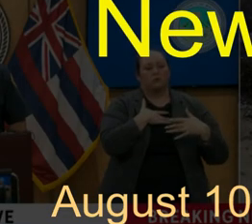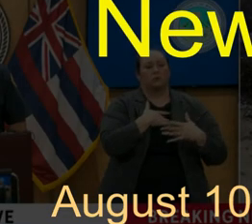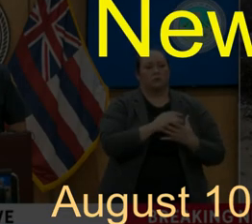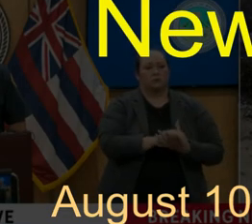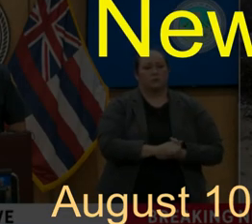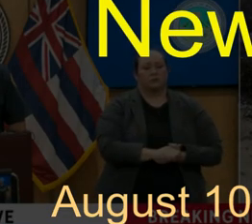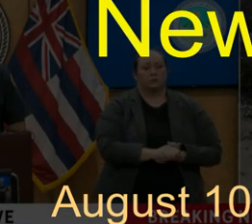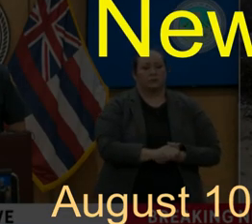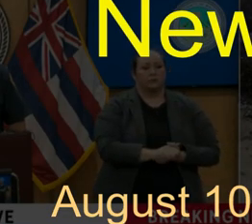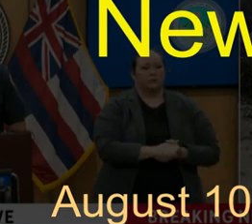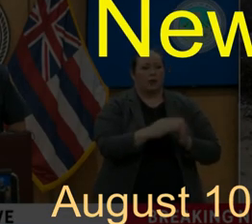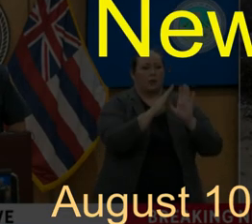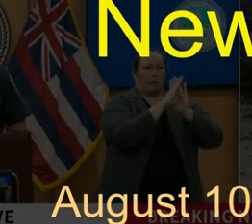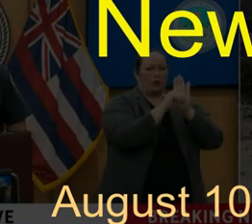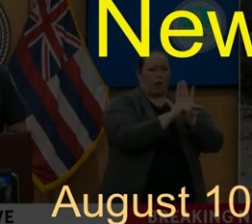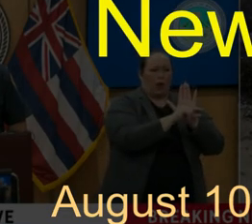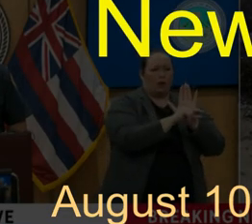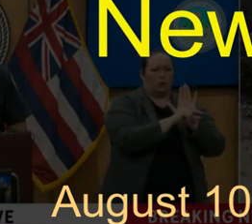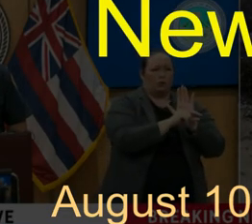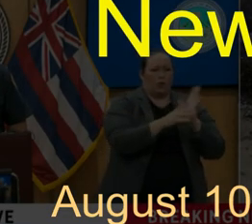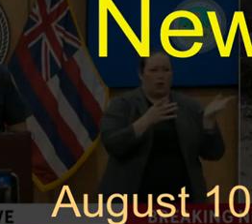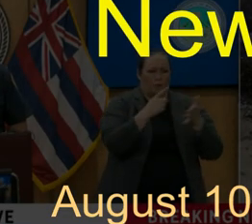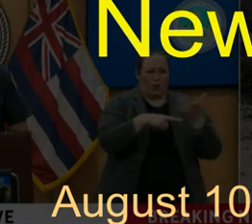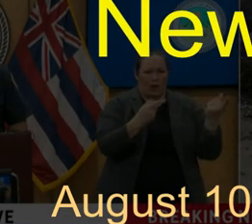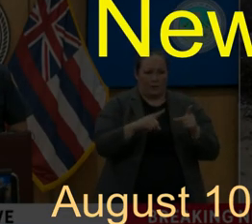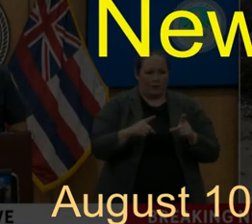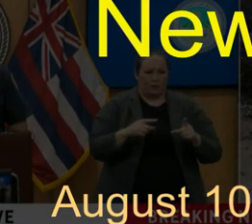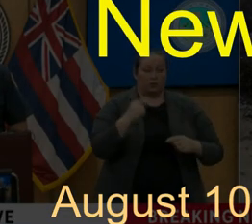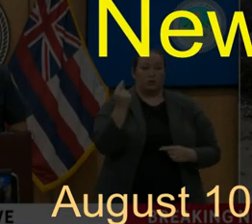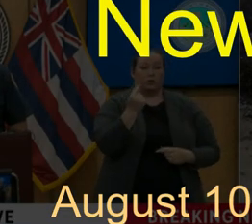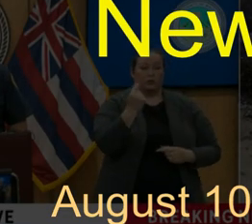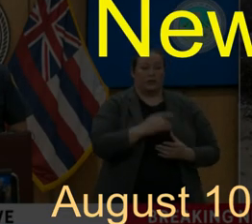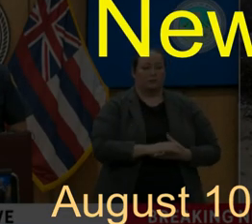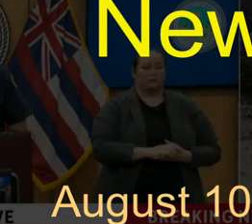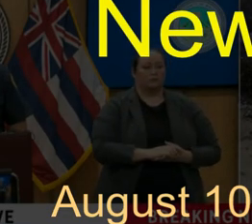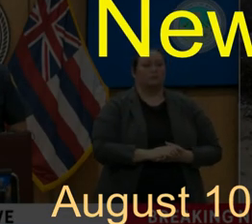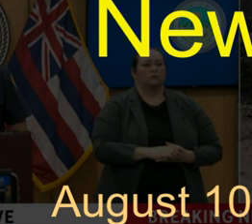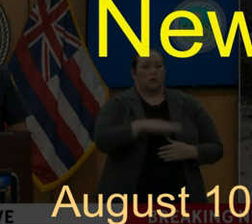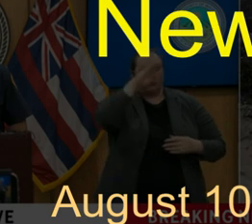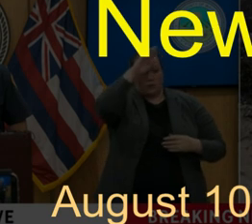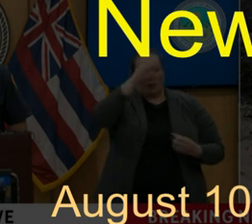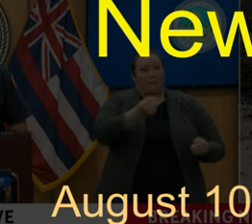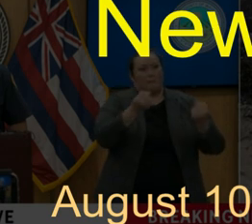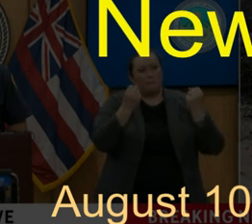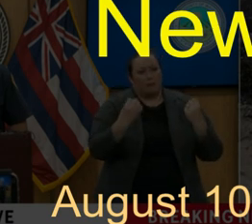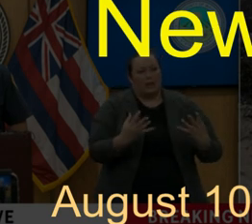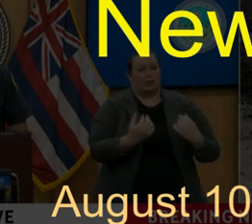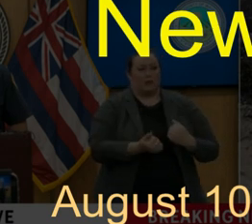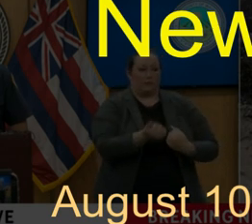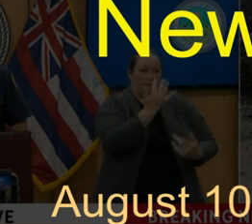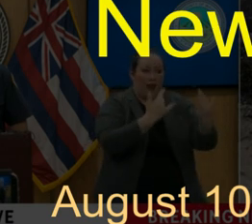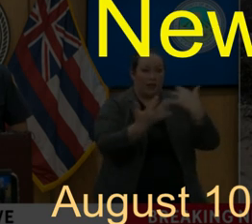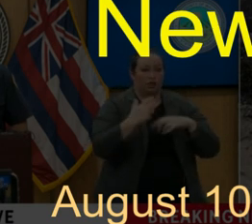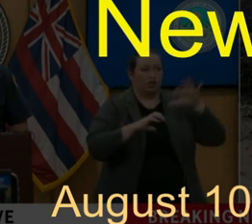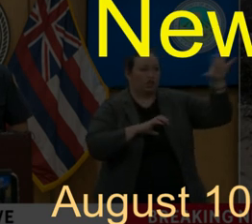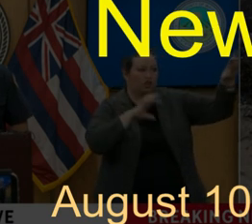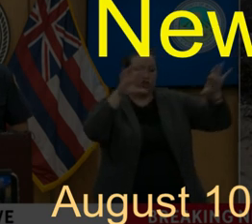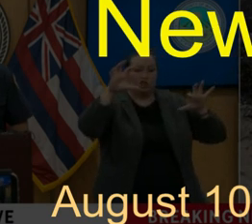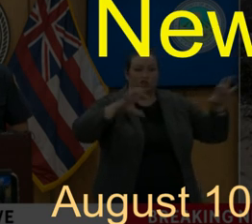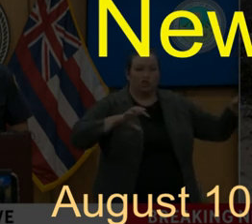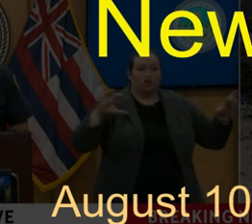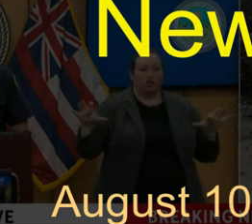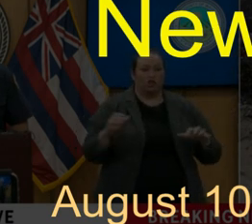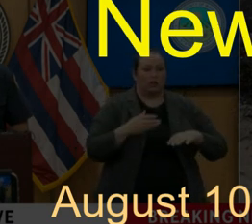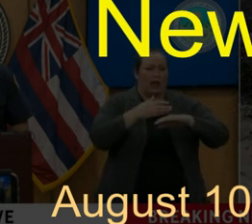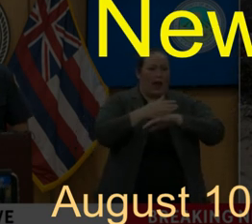A little bit of background of how the day unfolded Tuesday. Our firefighters are faced with multiple large wildfires beginning just after